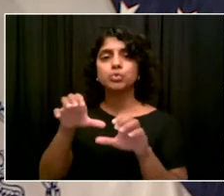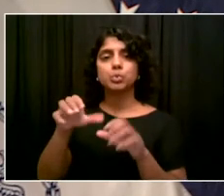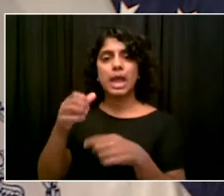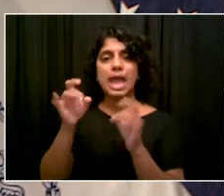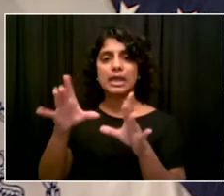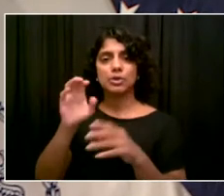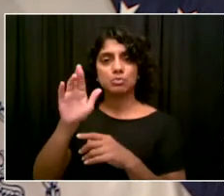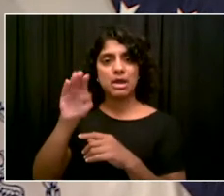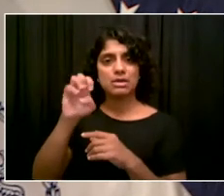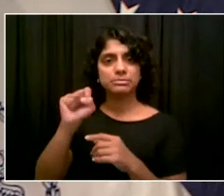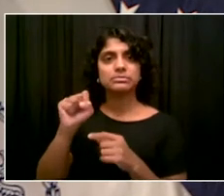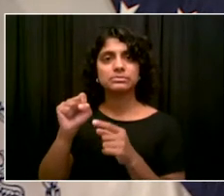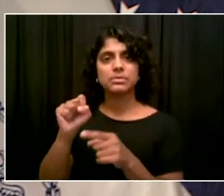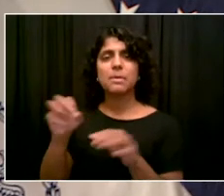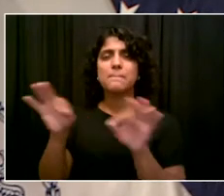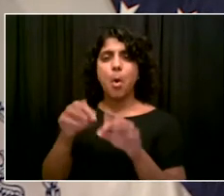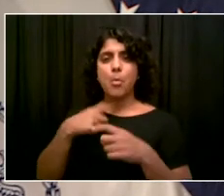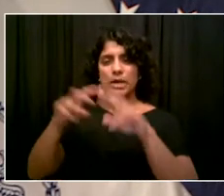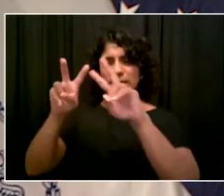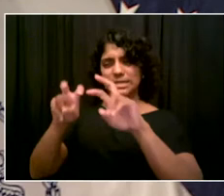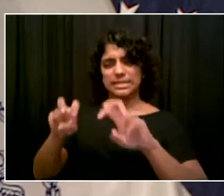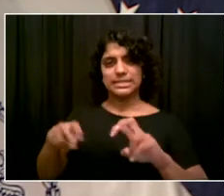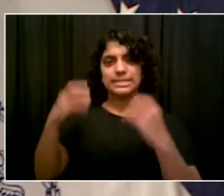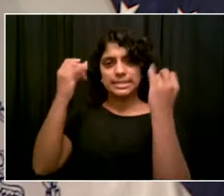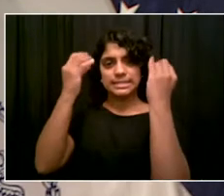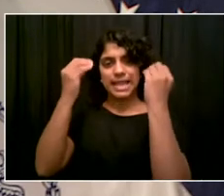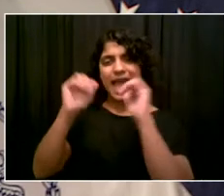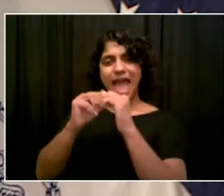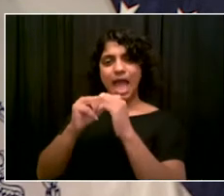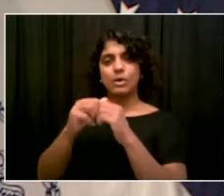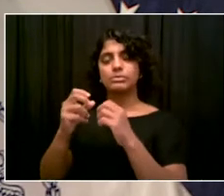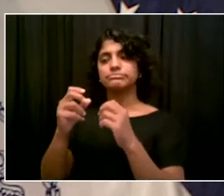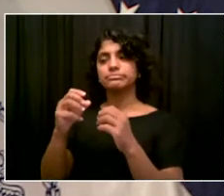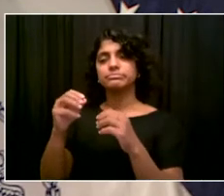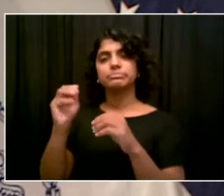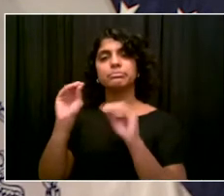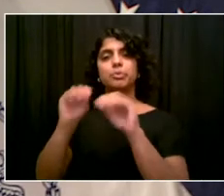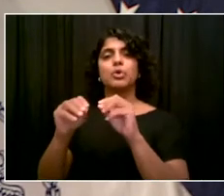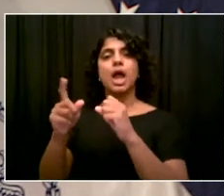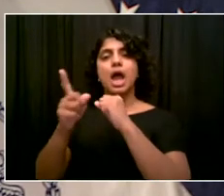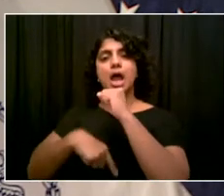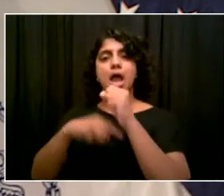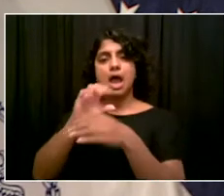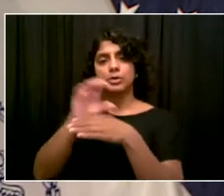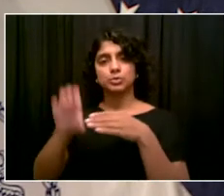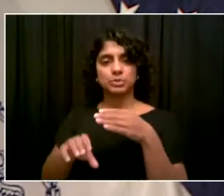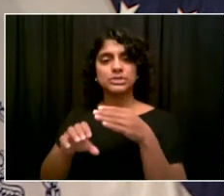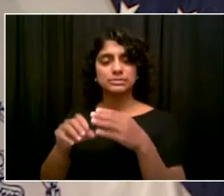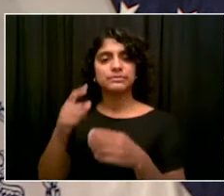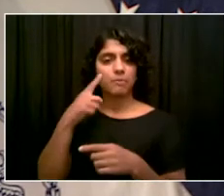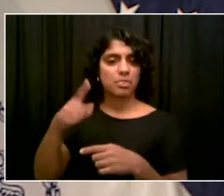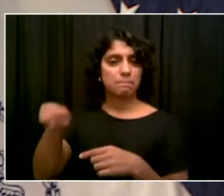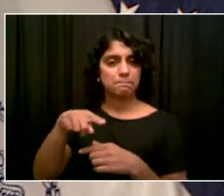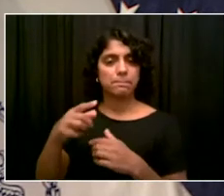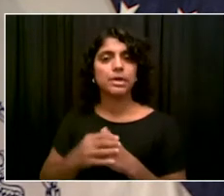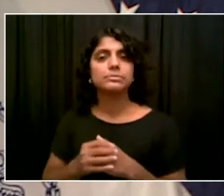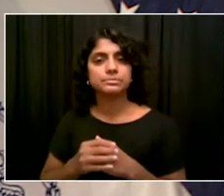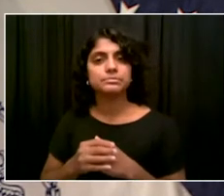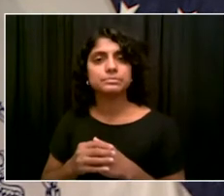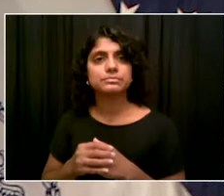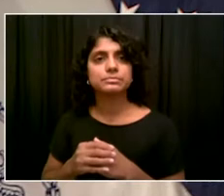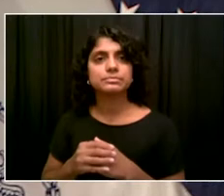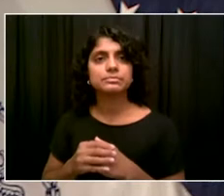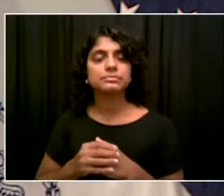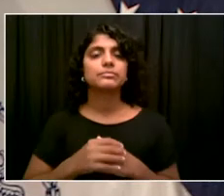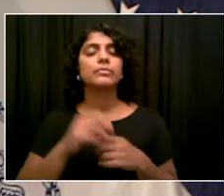Choksi said that the vast majority of both new cases and hospitalizations are occurring for those who are not yet fully vaccinated. I'm wondering whether you